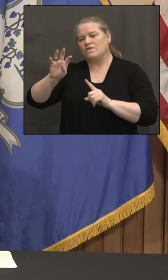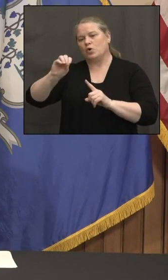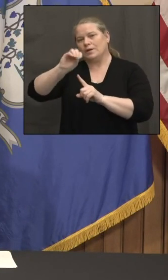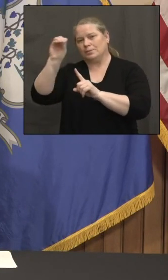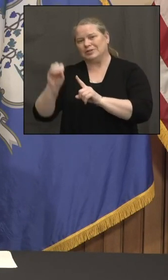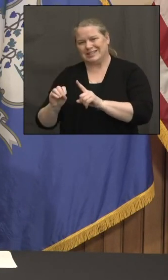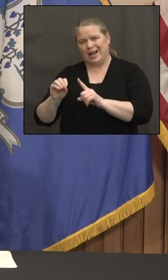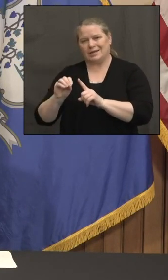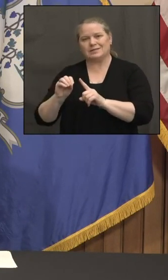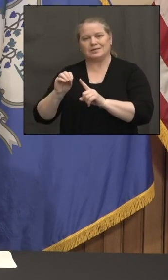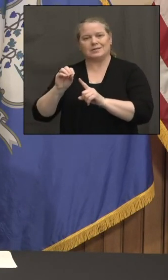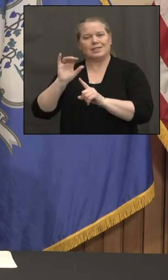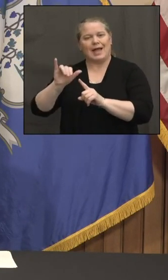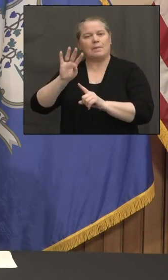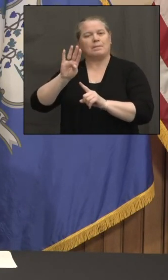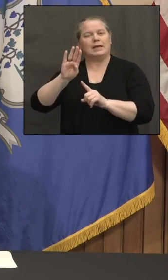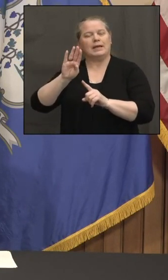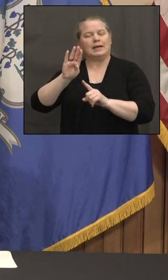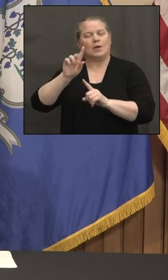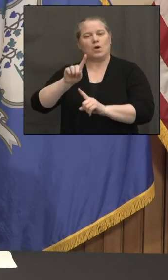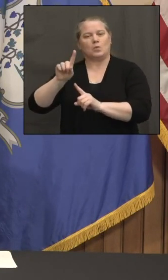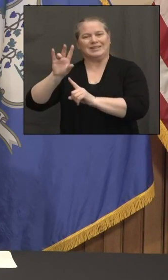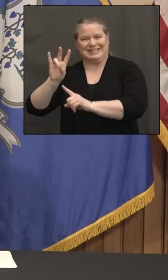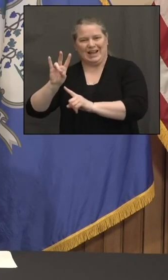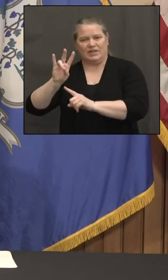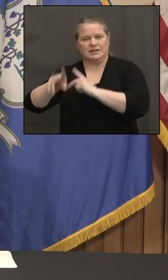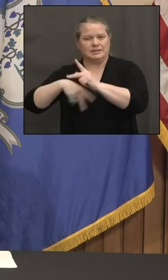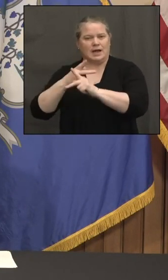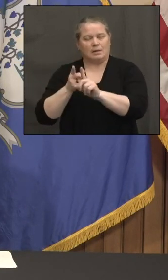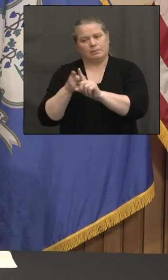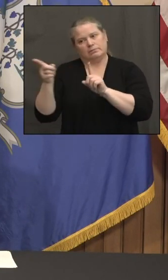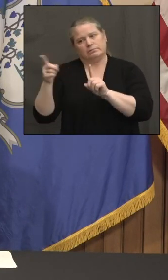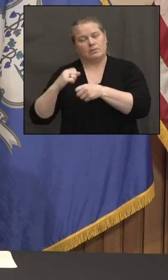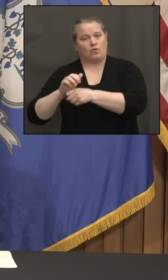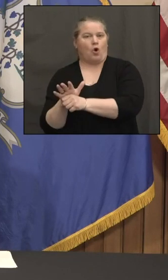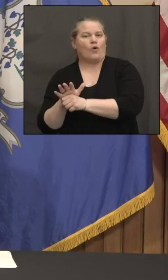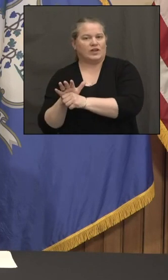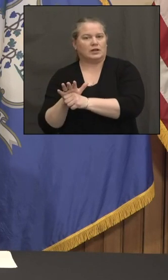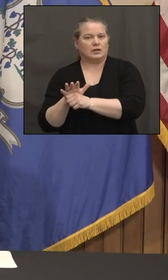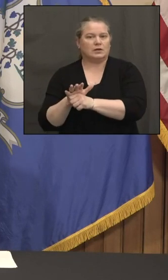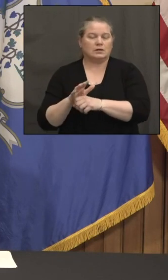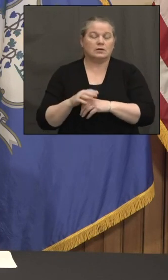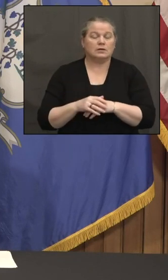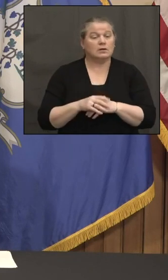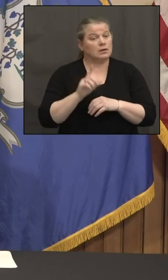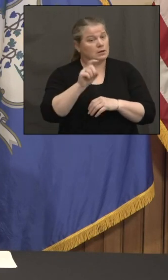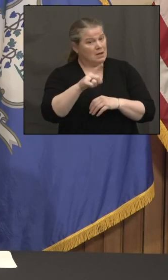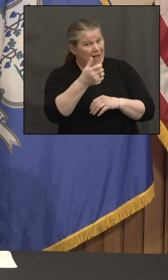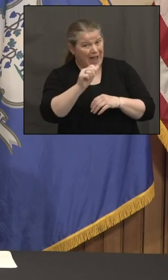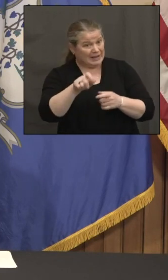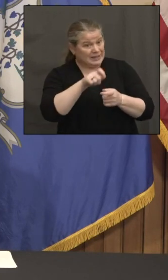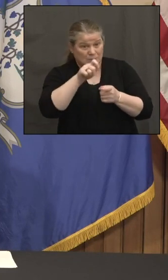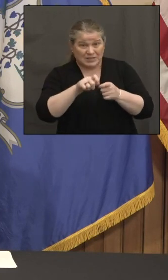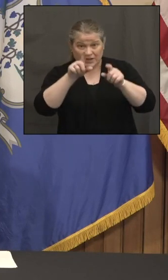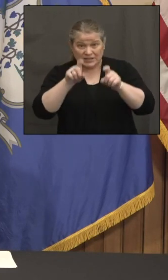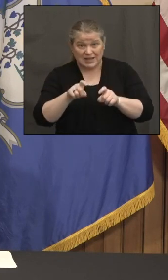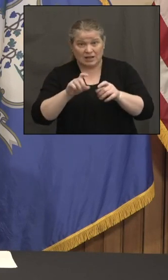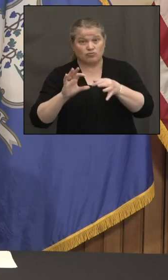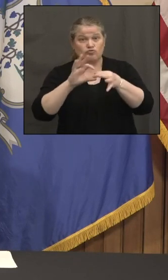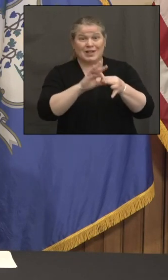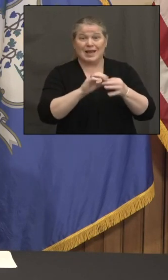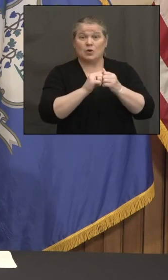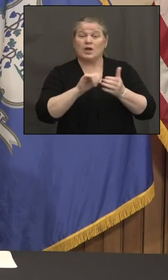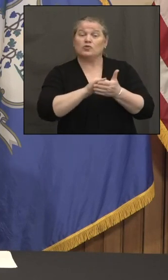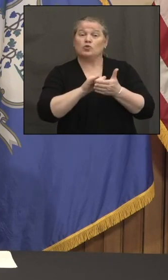it is an estimate at this point. Are we specifically doing any testing on the New York variant 1